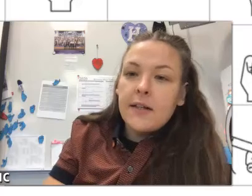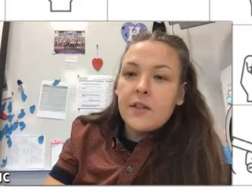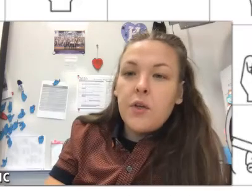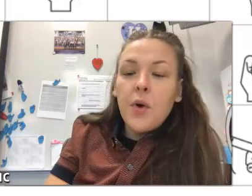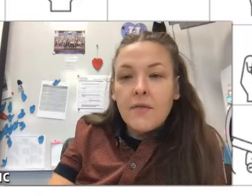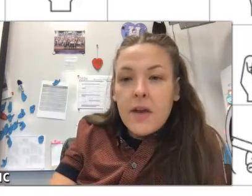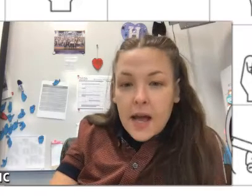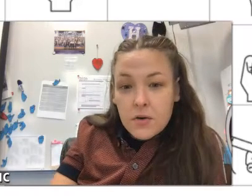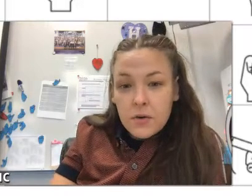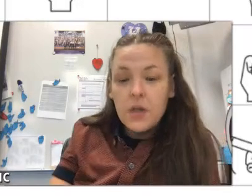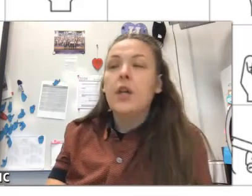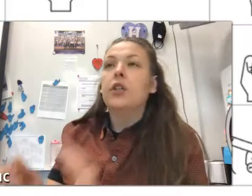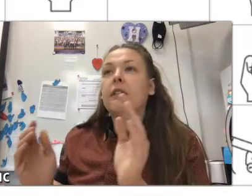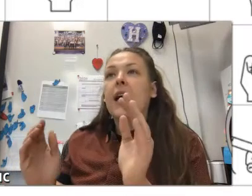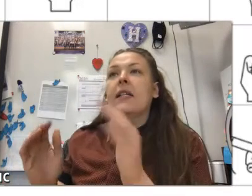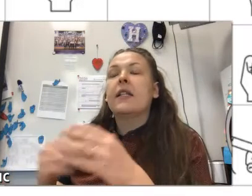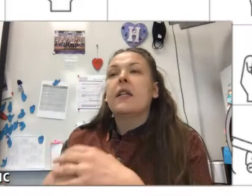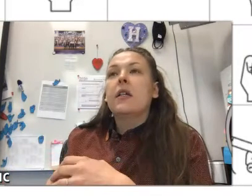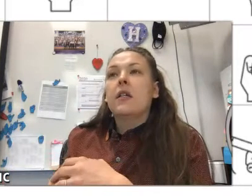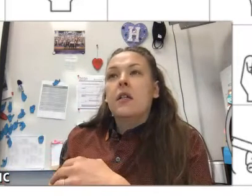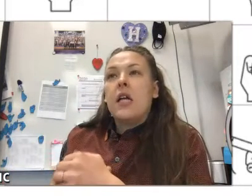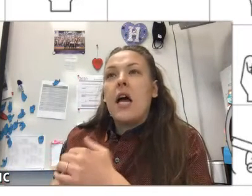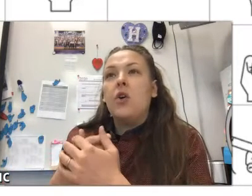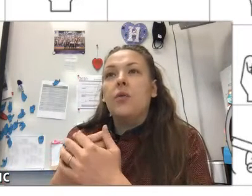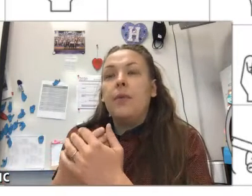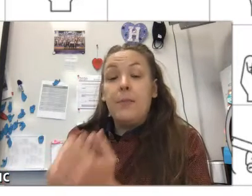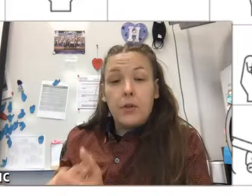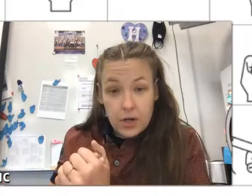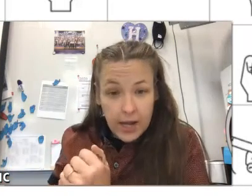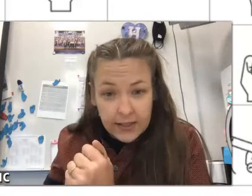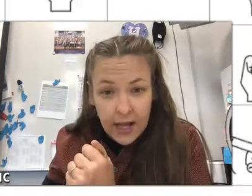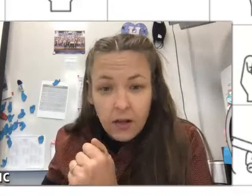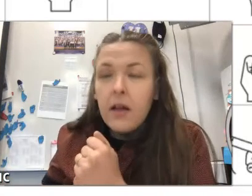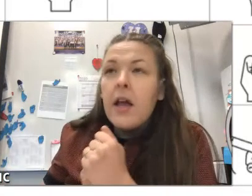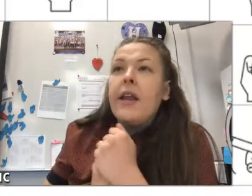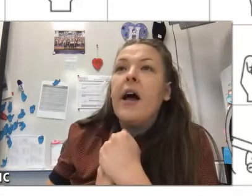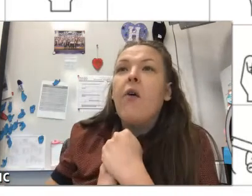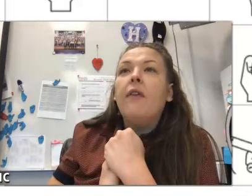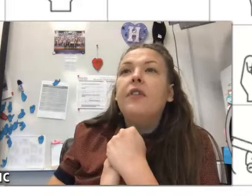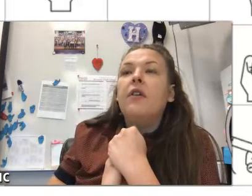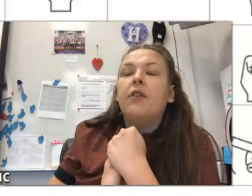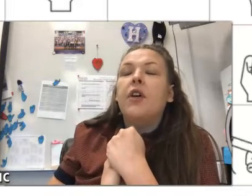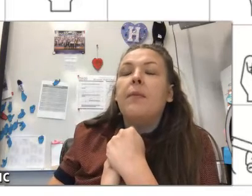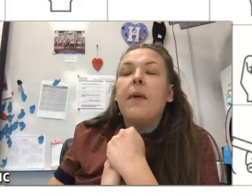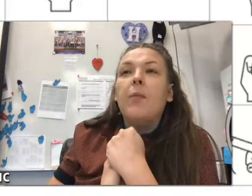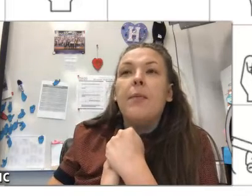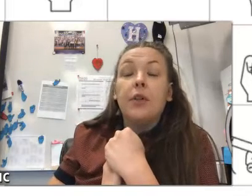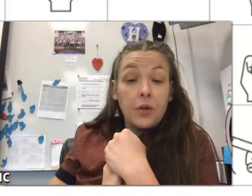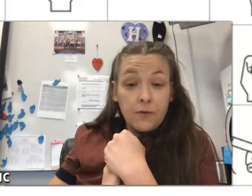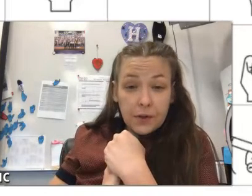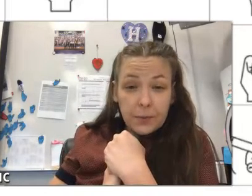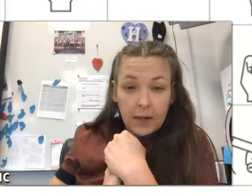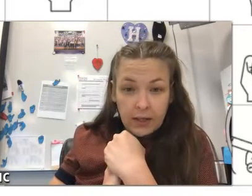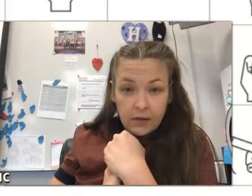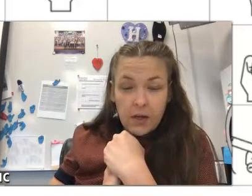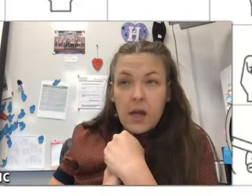You guys, so you have now looked at how people learn ASL and how often, or sorry, how people